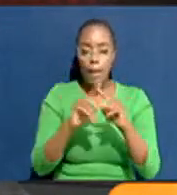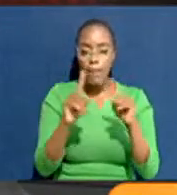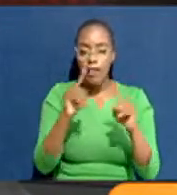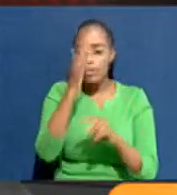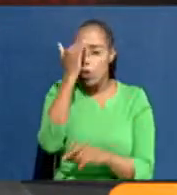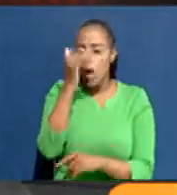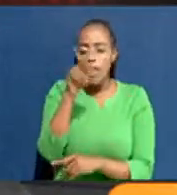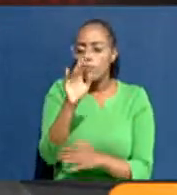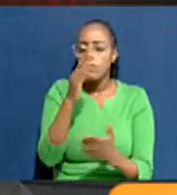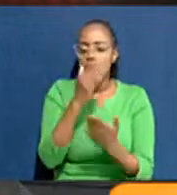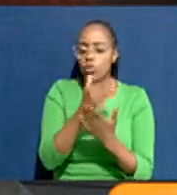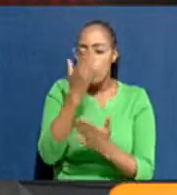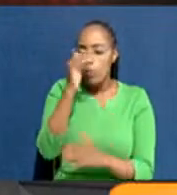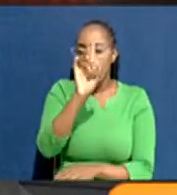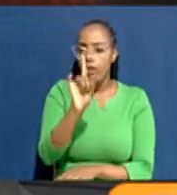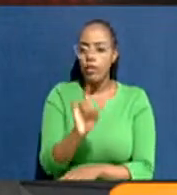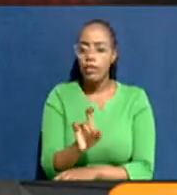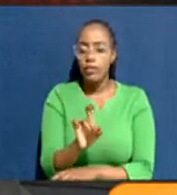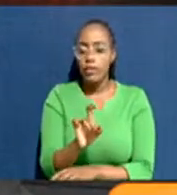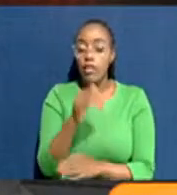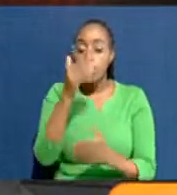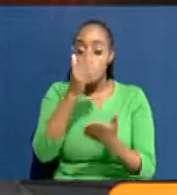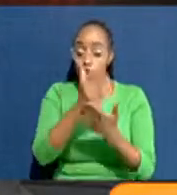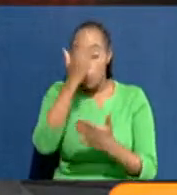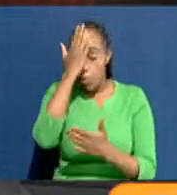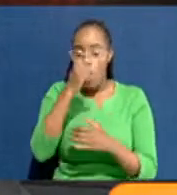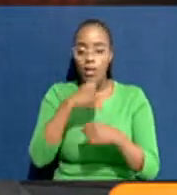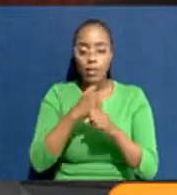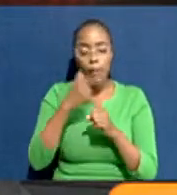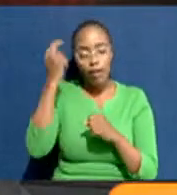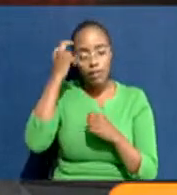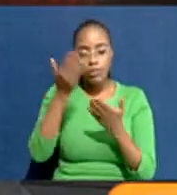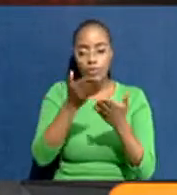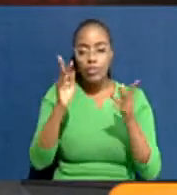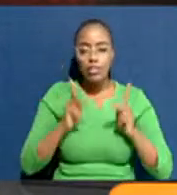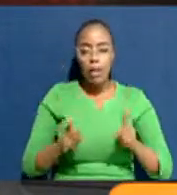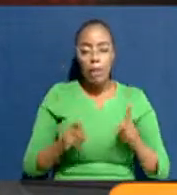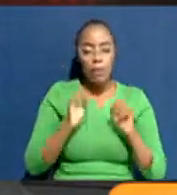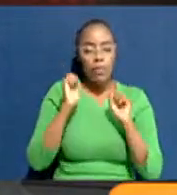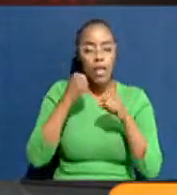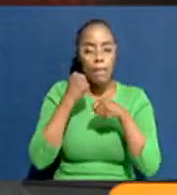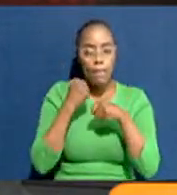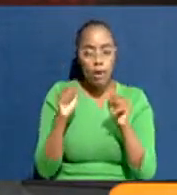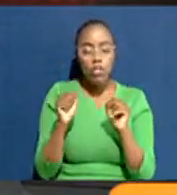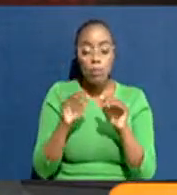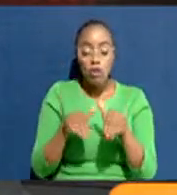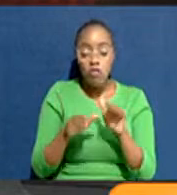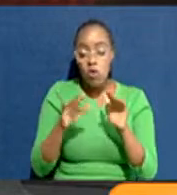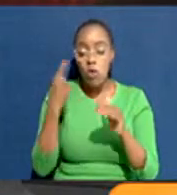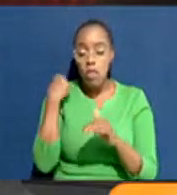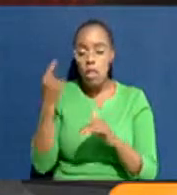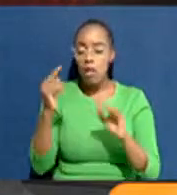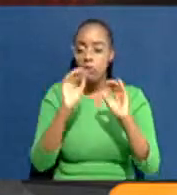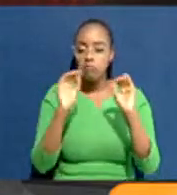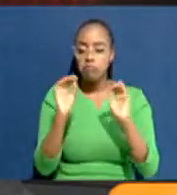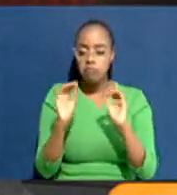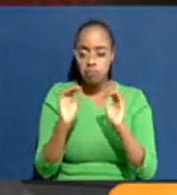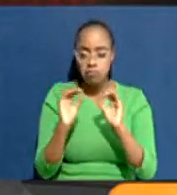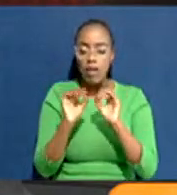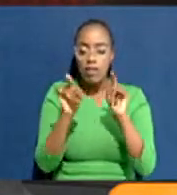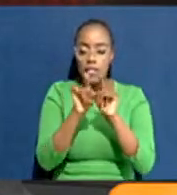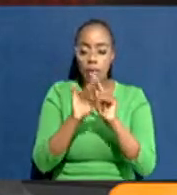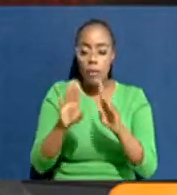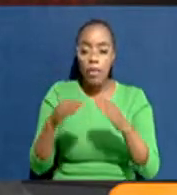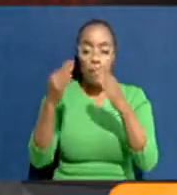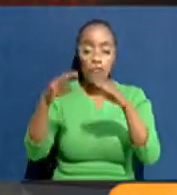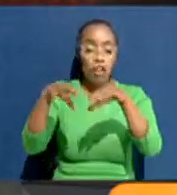Why did they stop? They stopped because it made sense. They were not able to first keep up with the numbers. Then they were not able